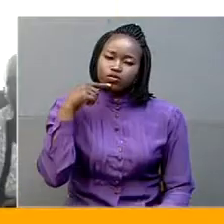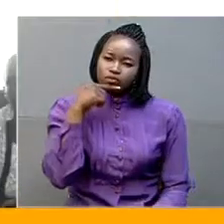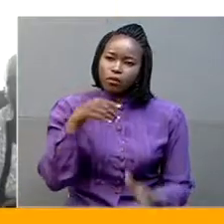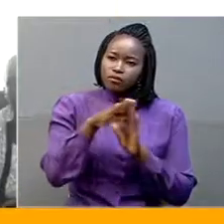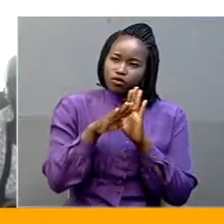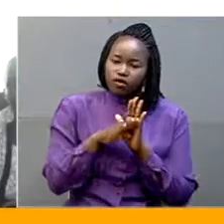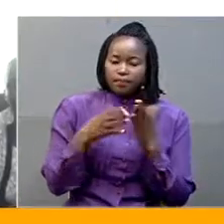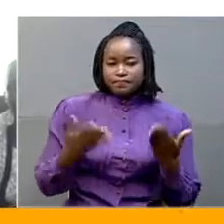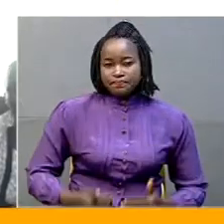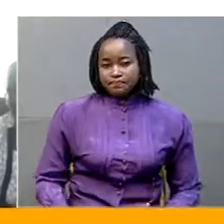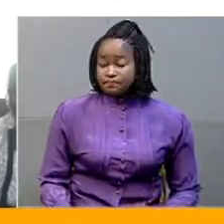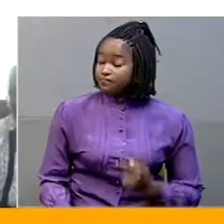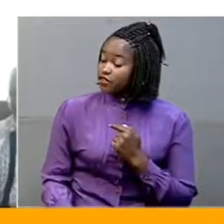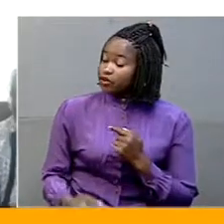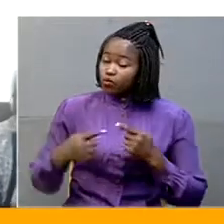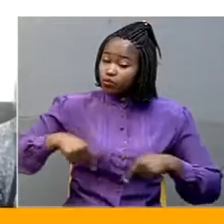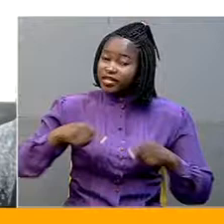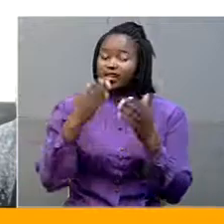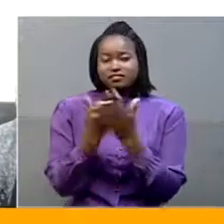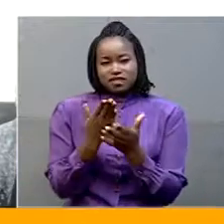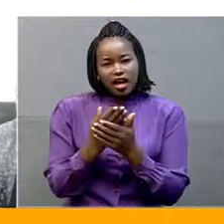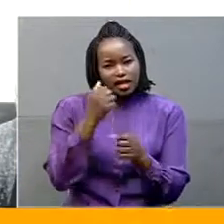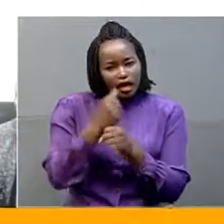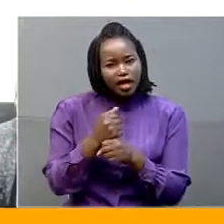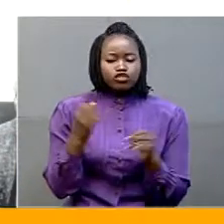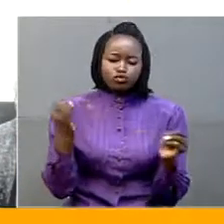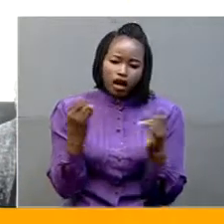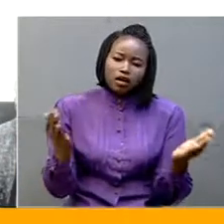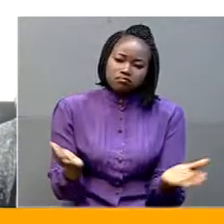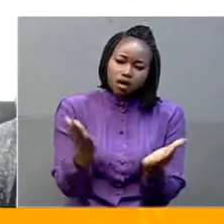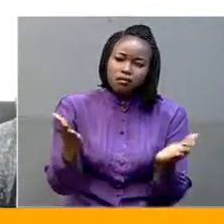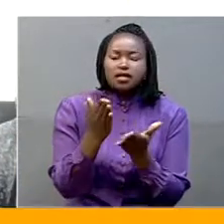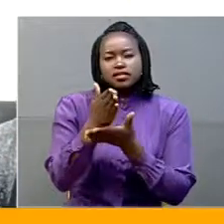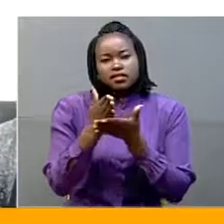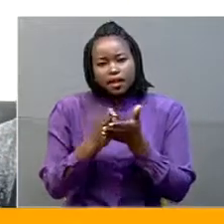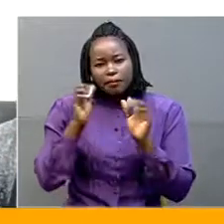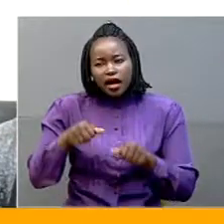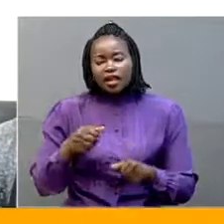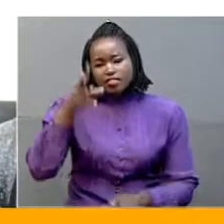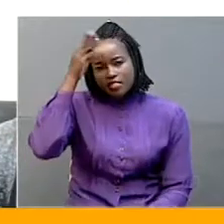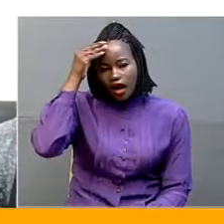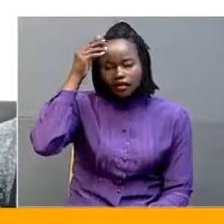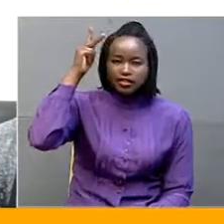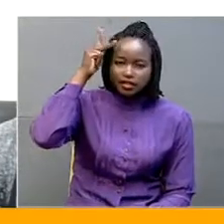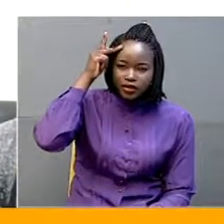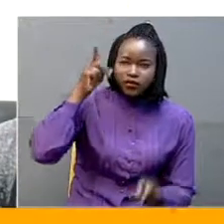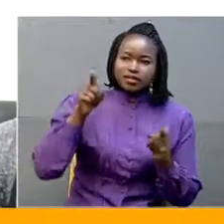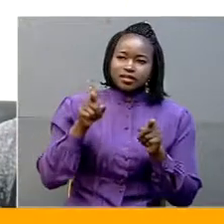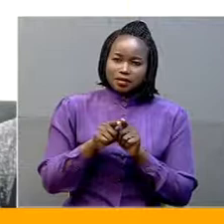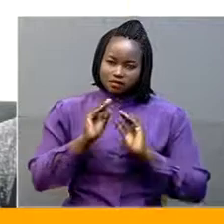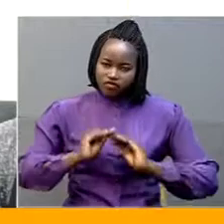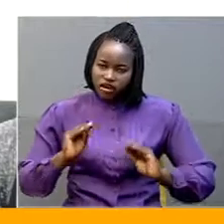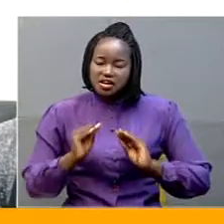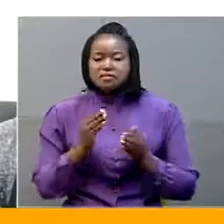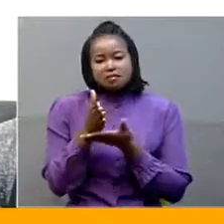group. We are requesting that you elevate these girls. Those who are able to go for likely good skill training, they